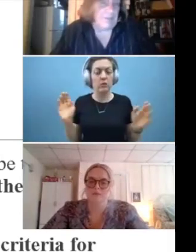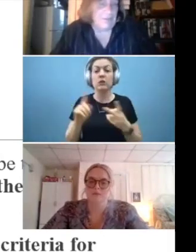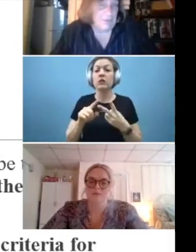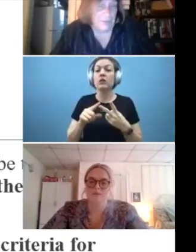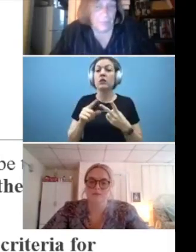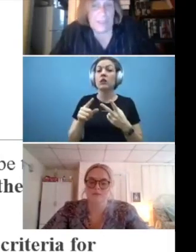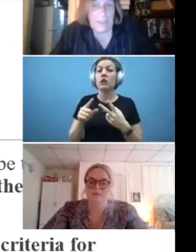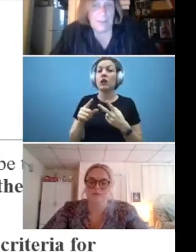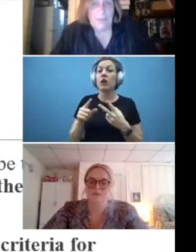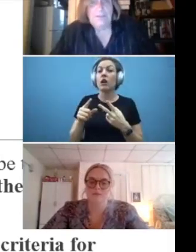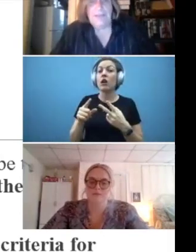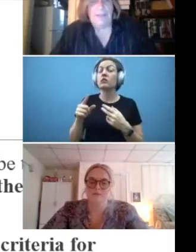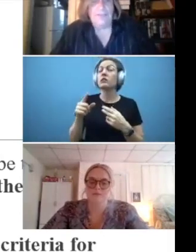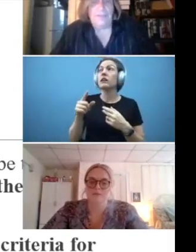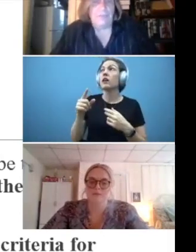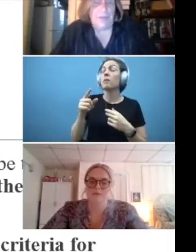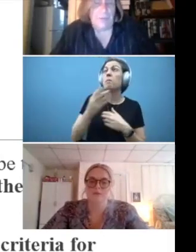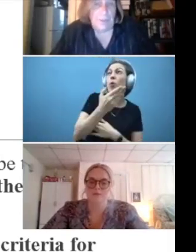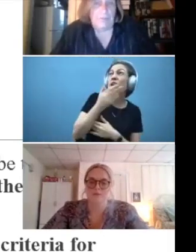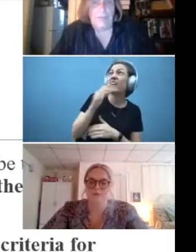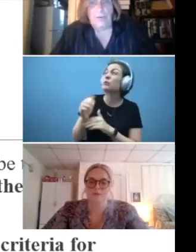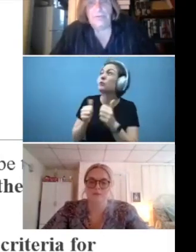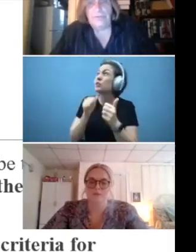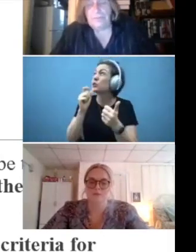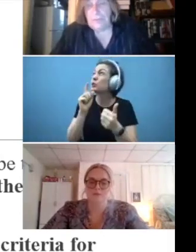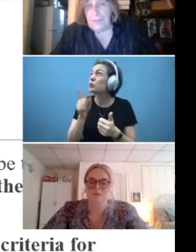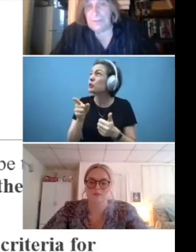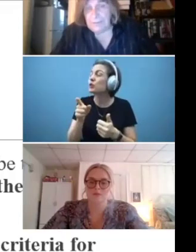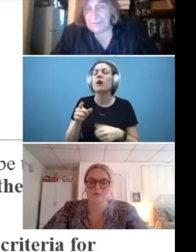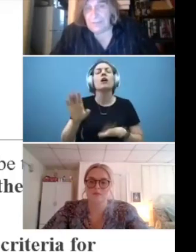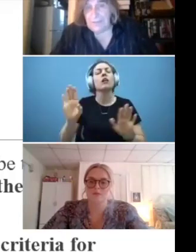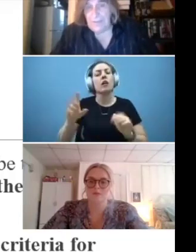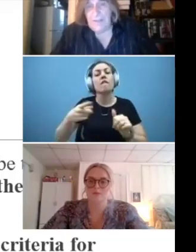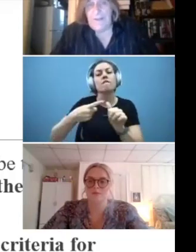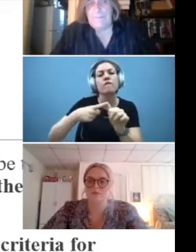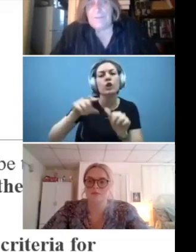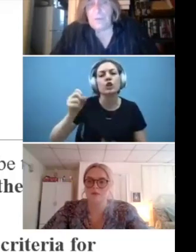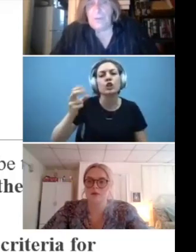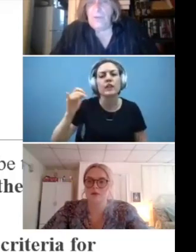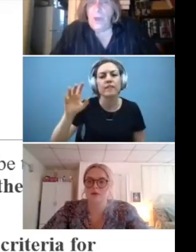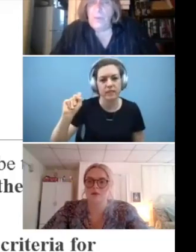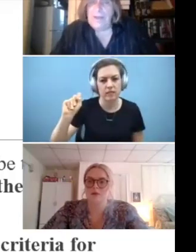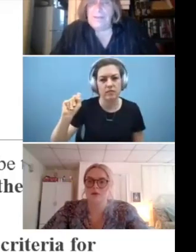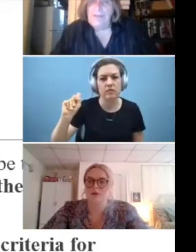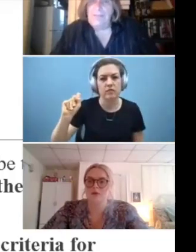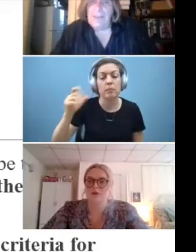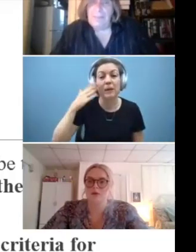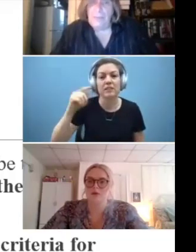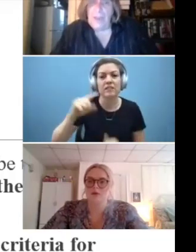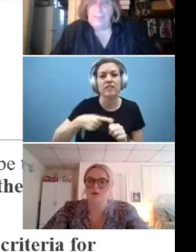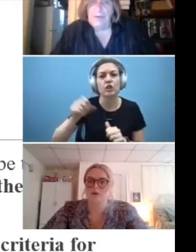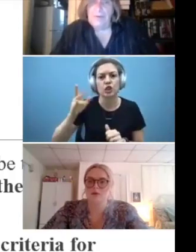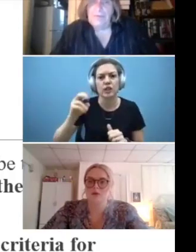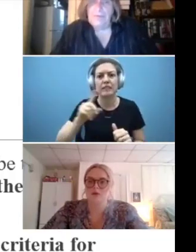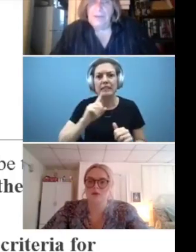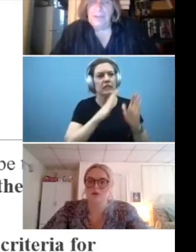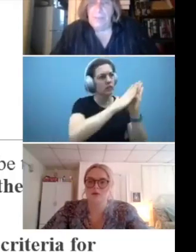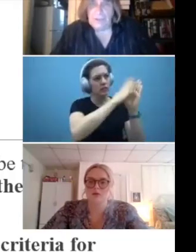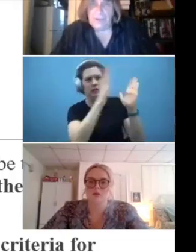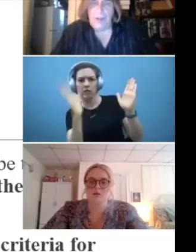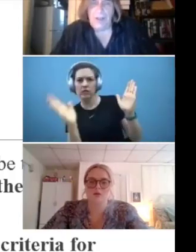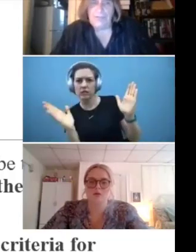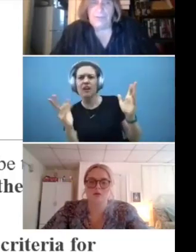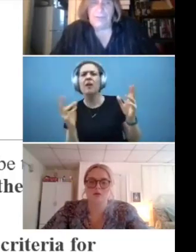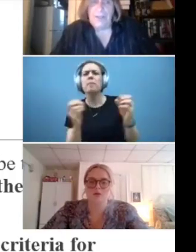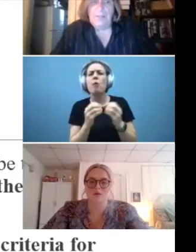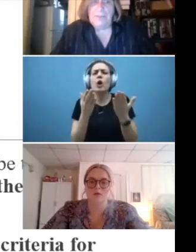goes from seven to three, second shift, three to 11, third shift, 11 to seven. So you want to identify the parameters as